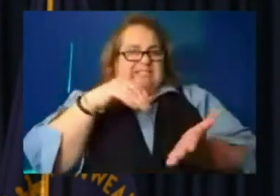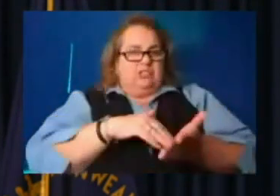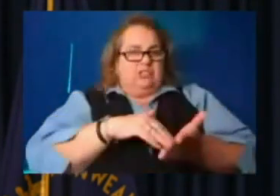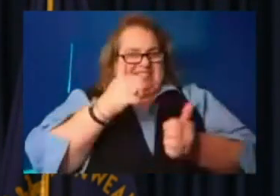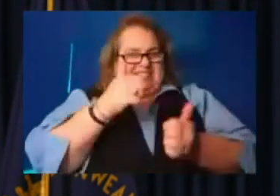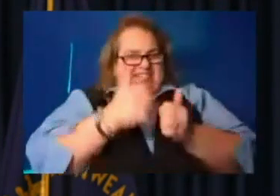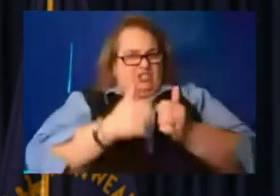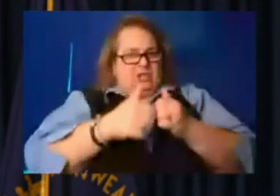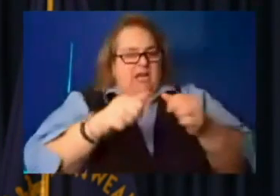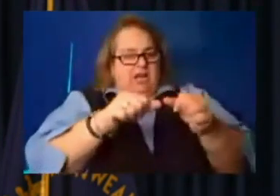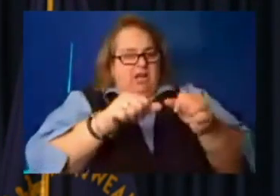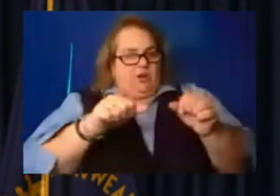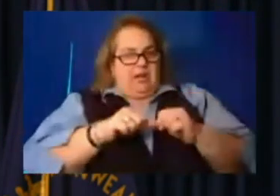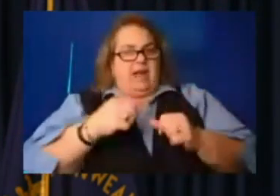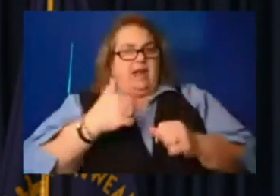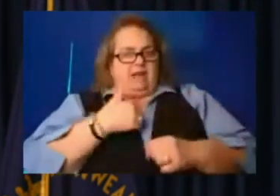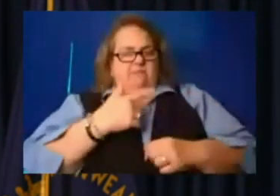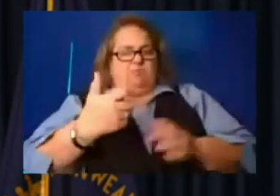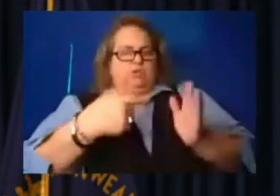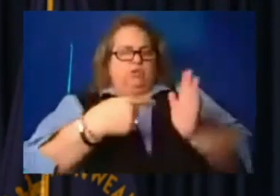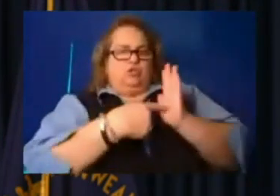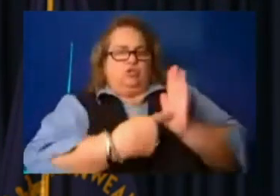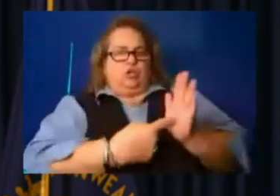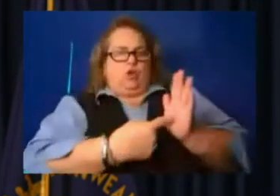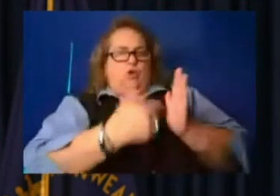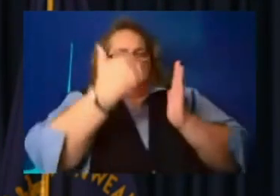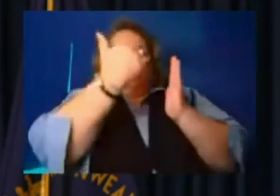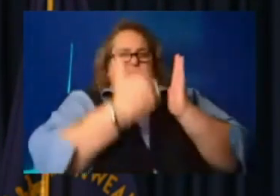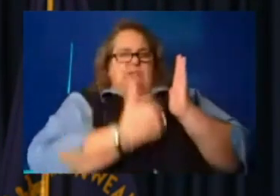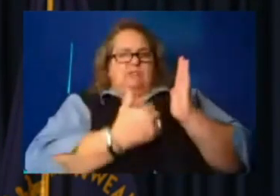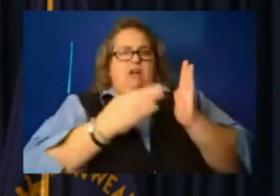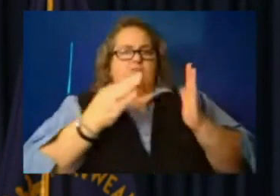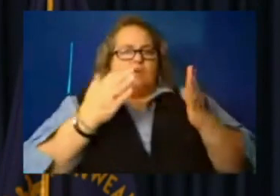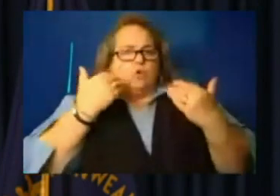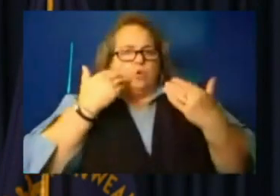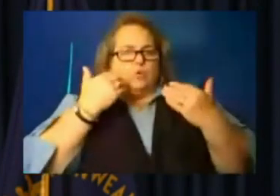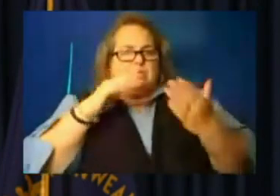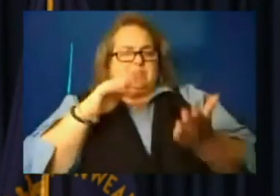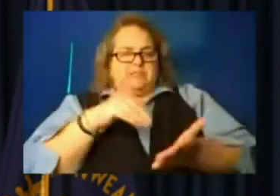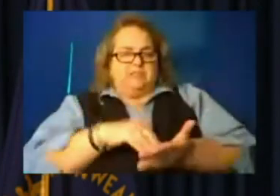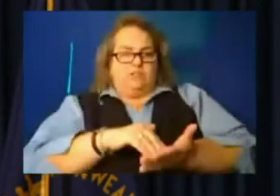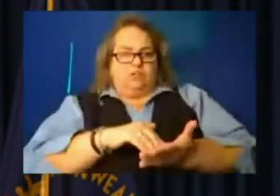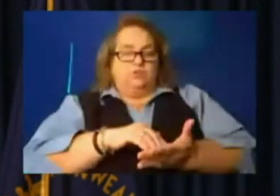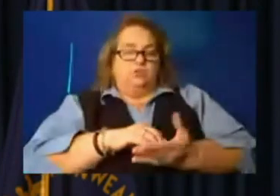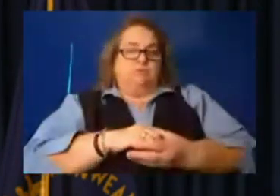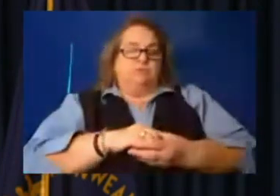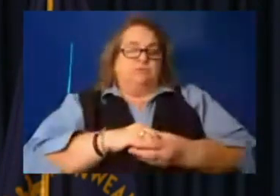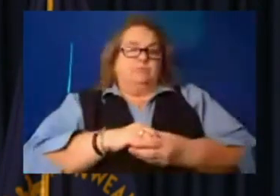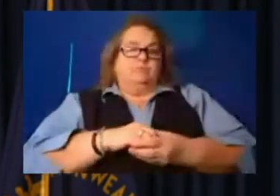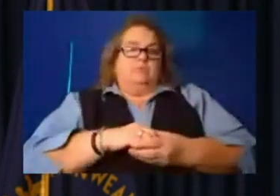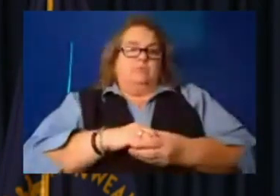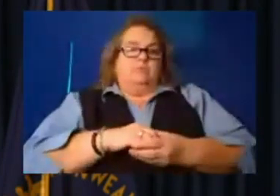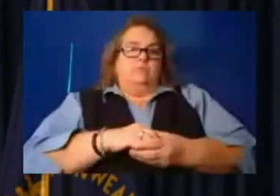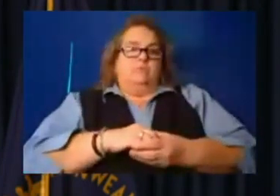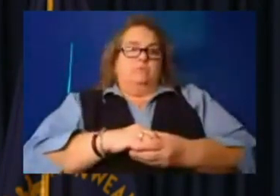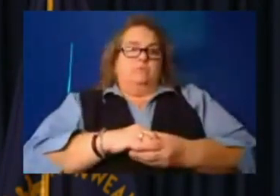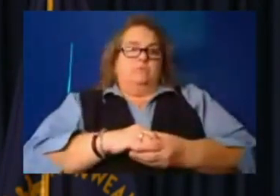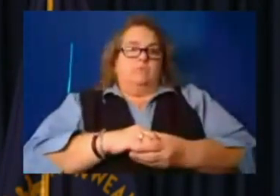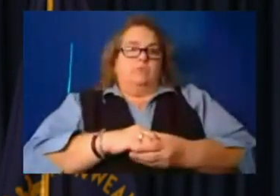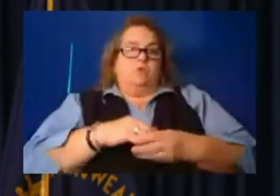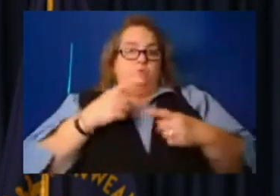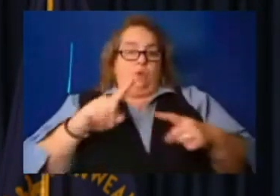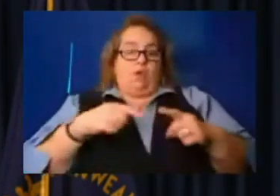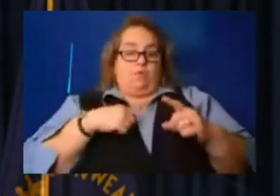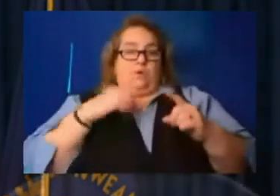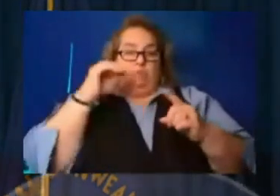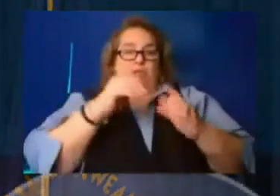If we could go ahead and put up those locations. Um, and while we're getting those up, we're